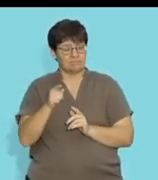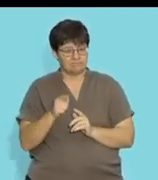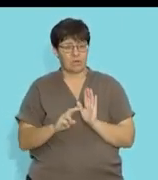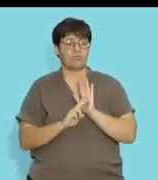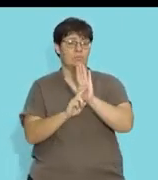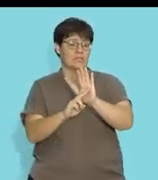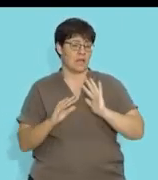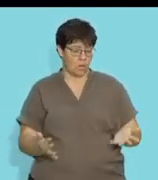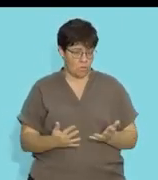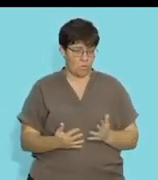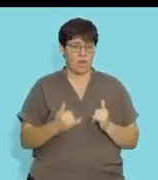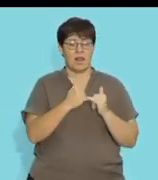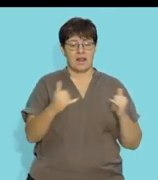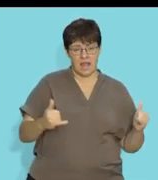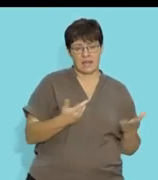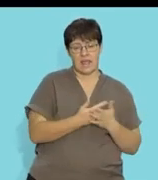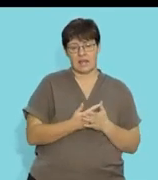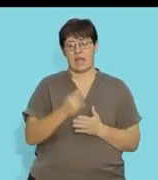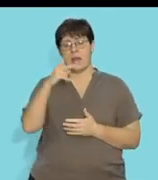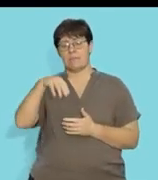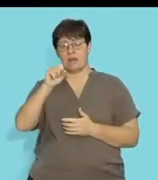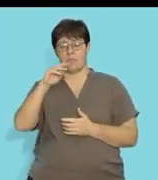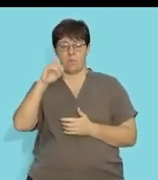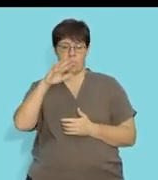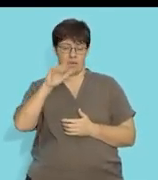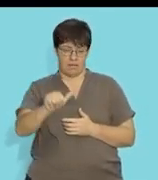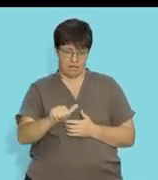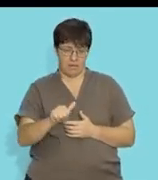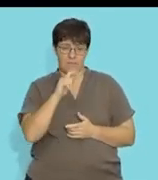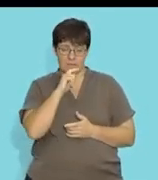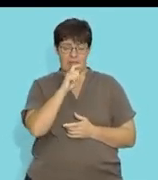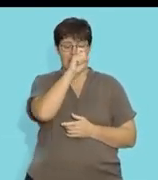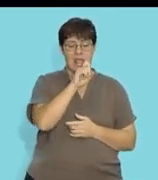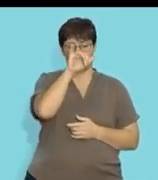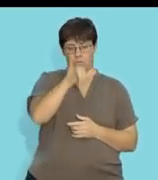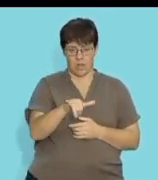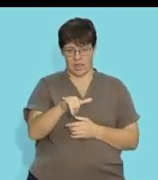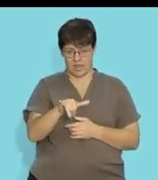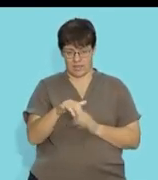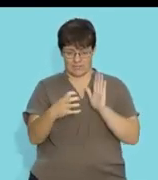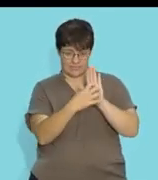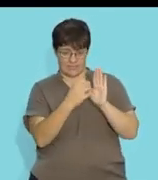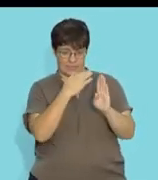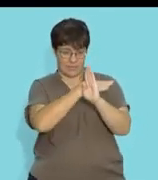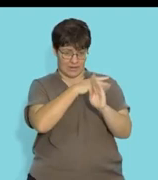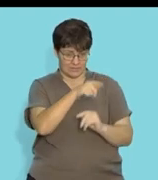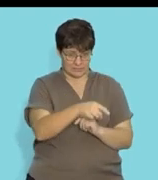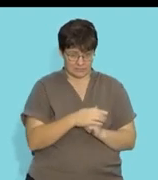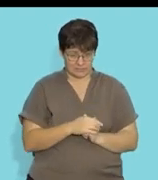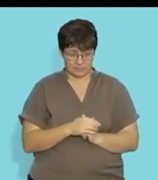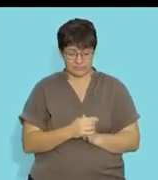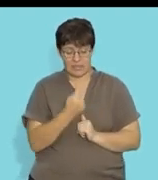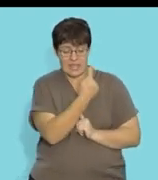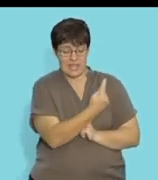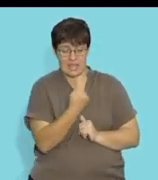this can be represented by a line and a parabola in the xy plane, right? The Cartesian plane.